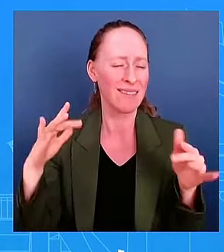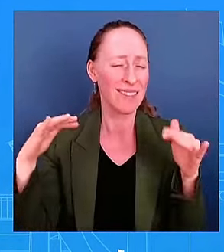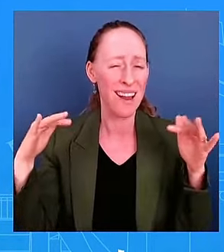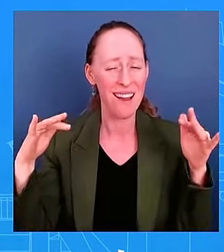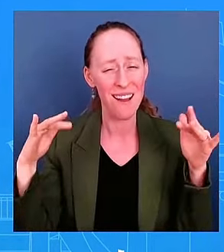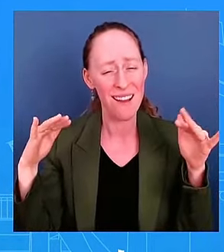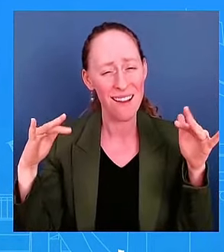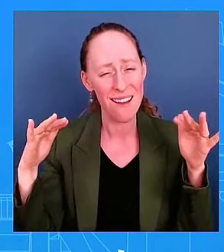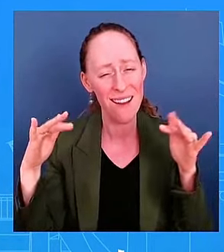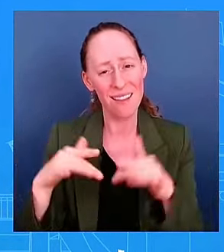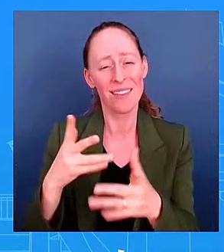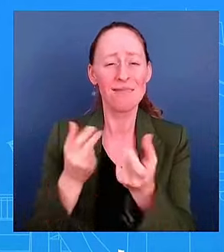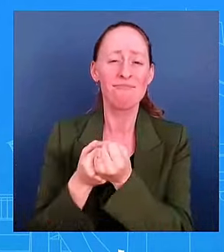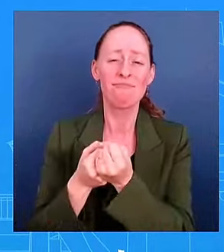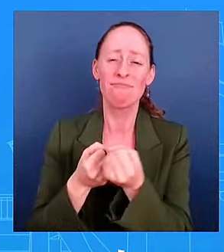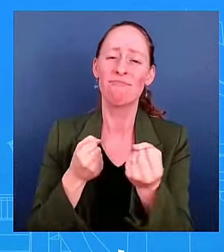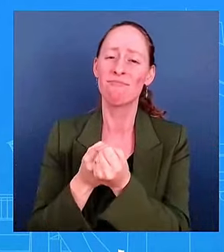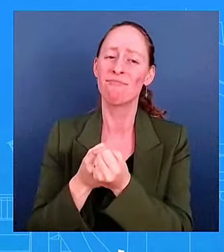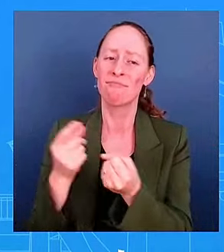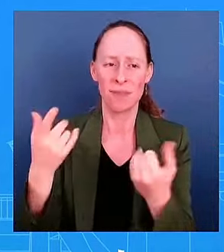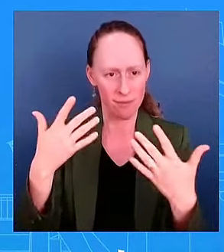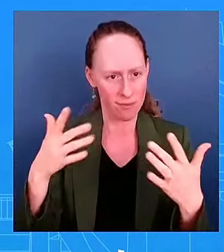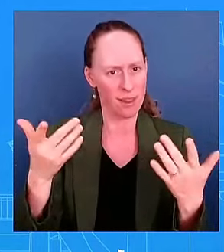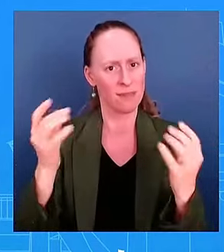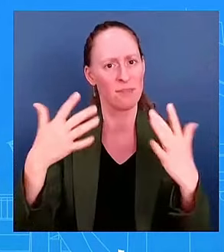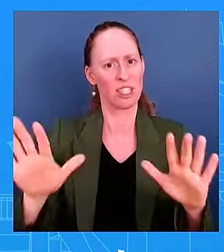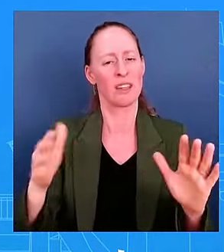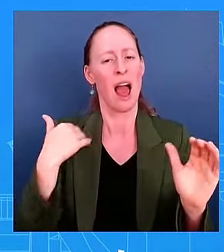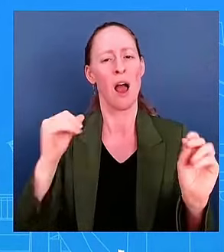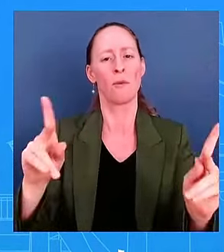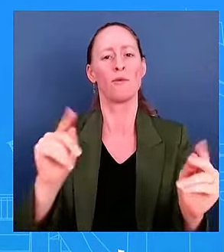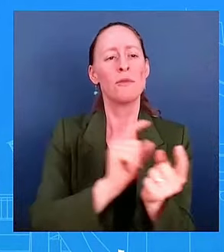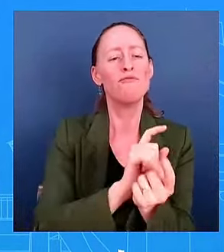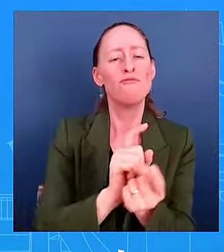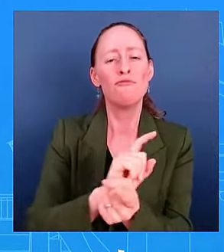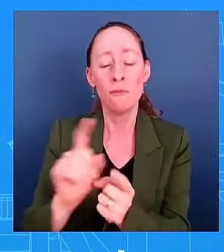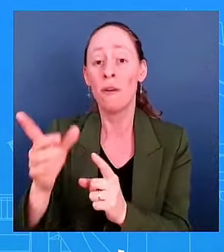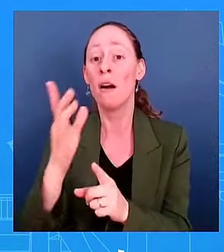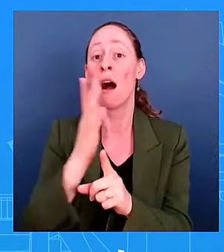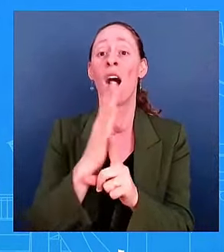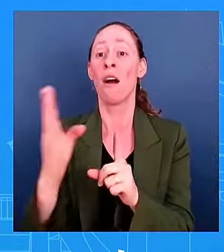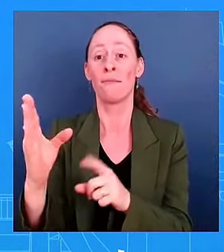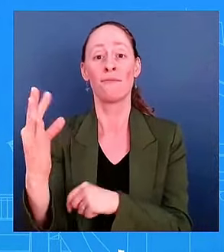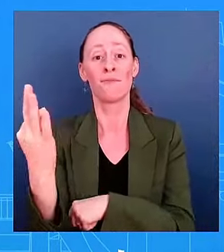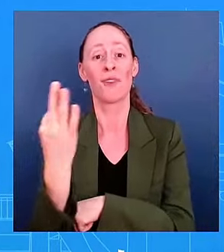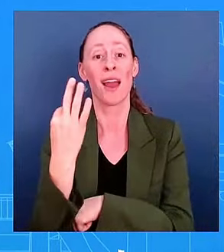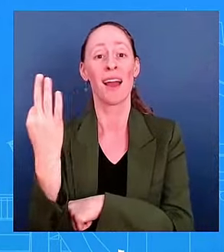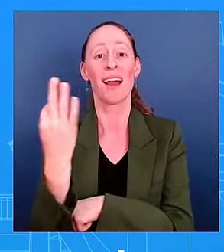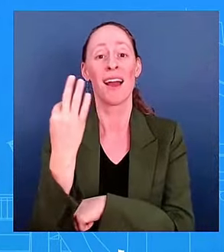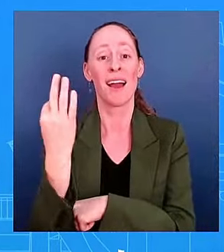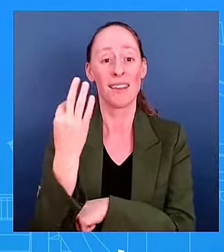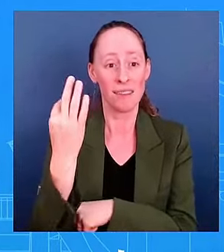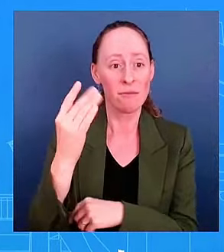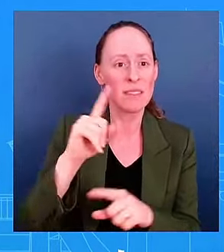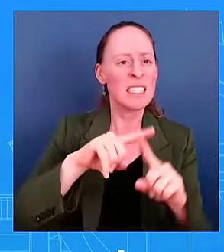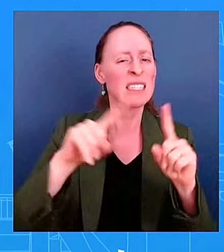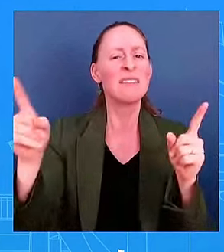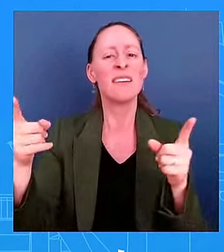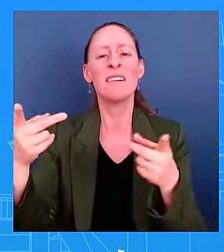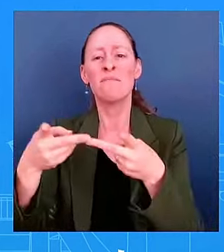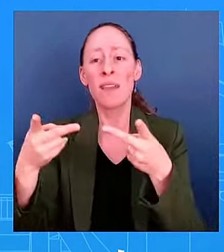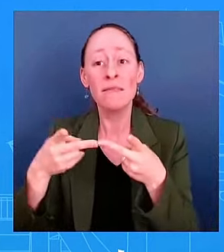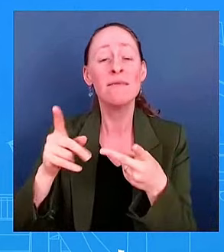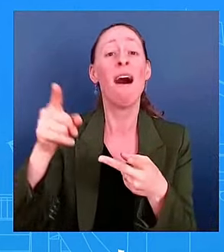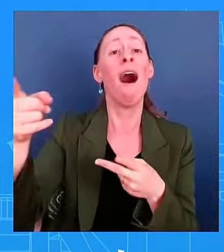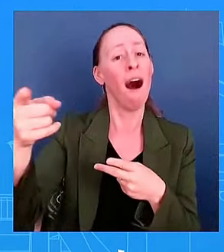on Friday. He's going to be taking some questions from one of your colleagues. I think that's going to be important. And we're going to continue to engage with all of you.